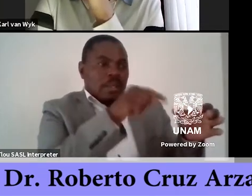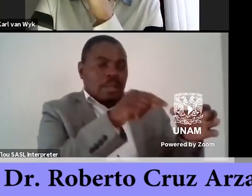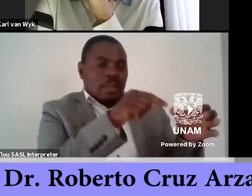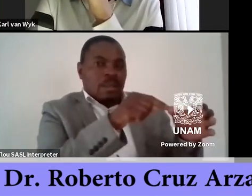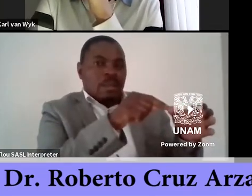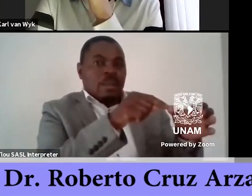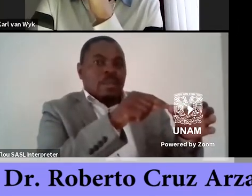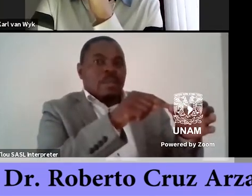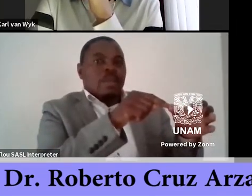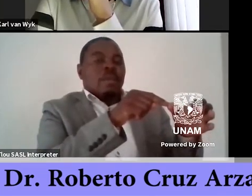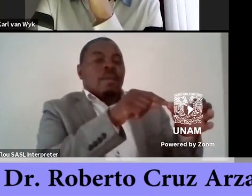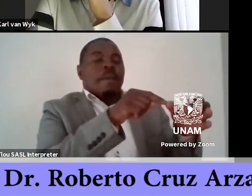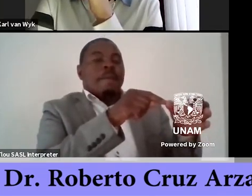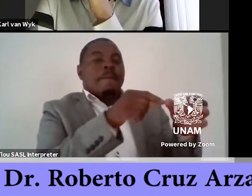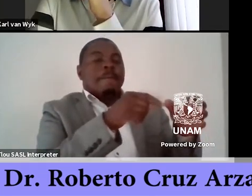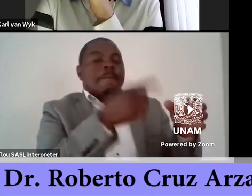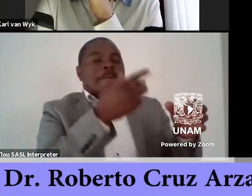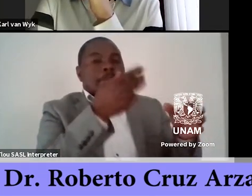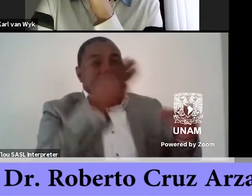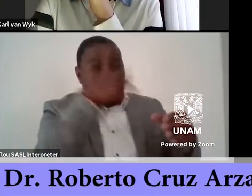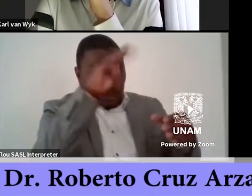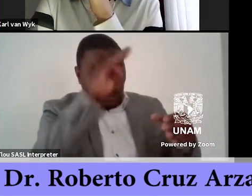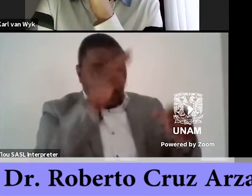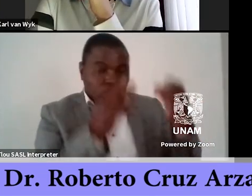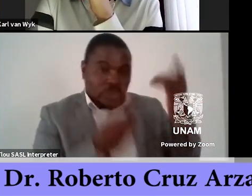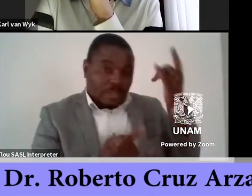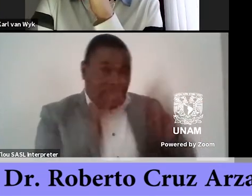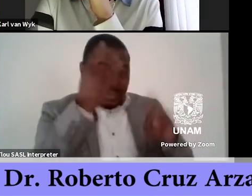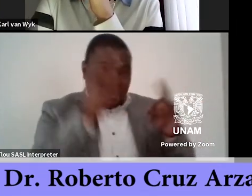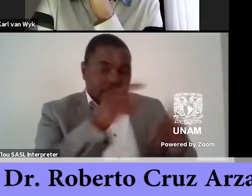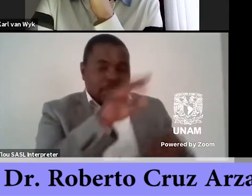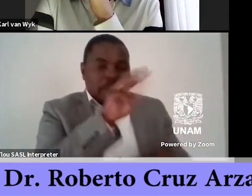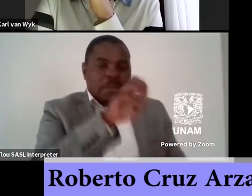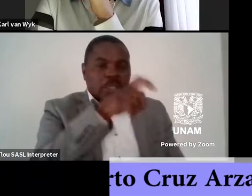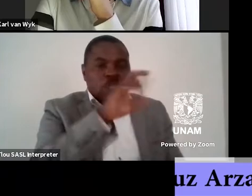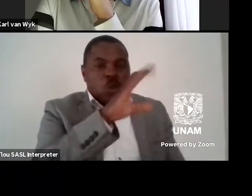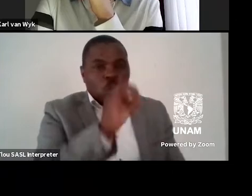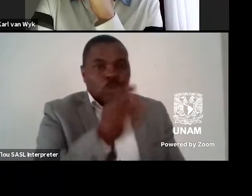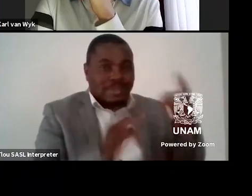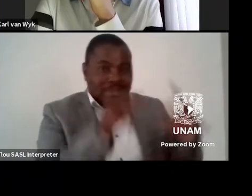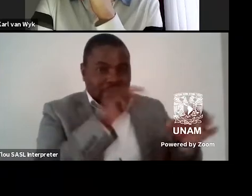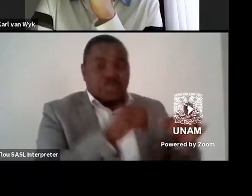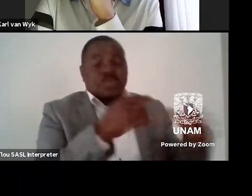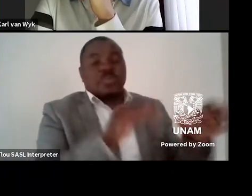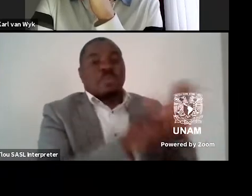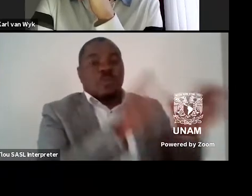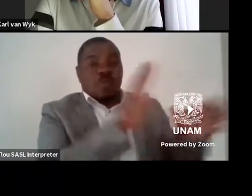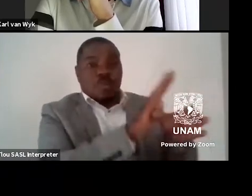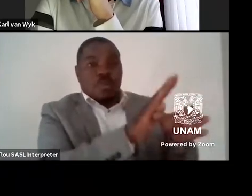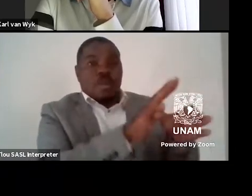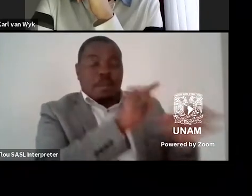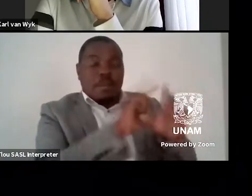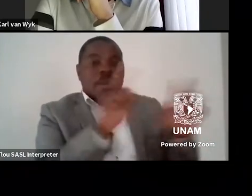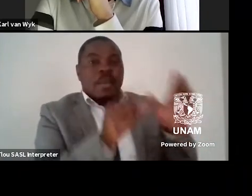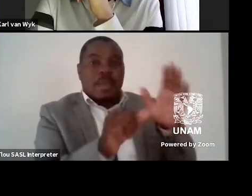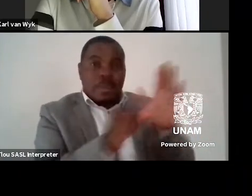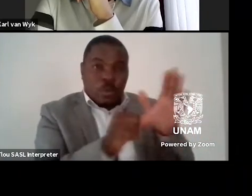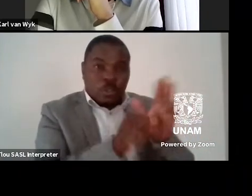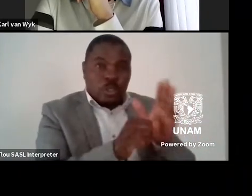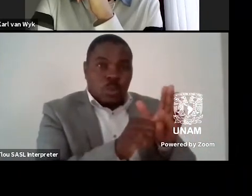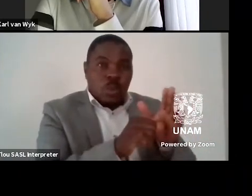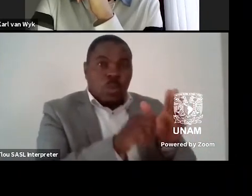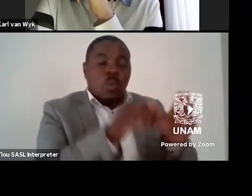nation. Even when the, the most important works from the 20th century